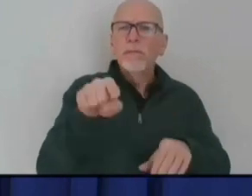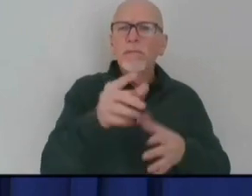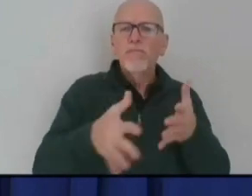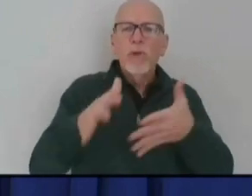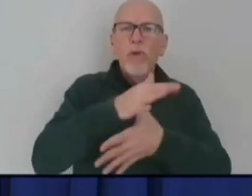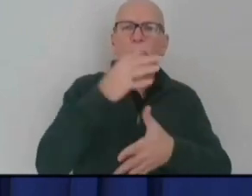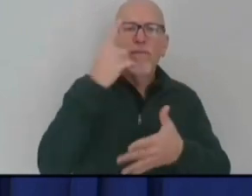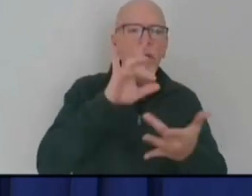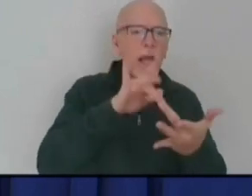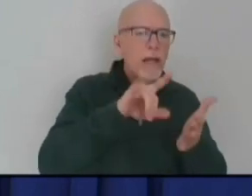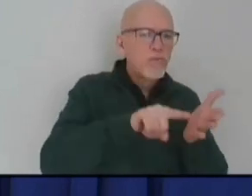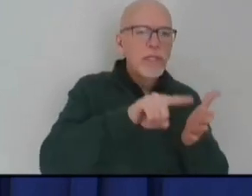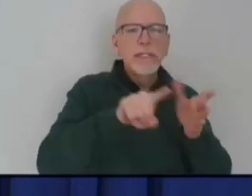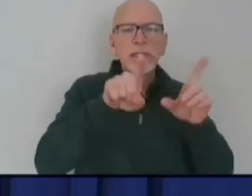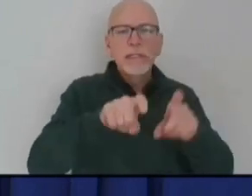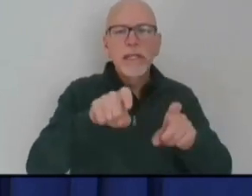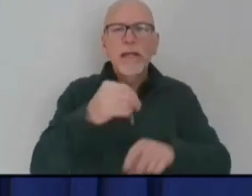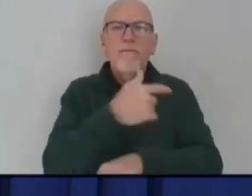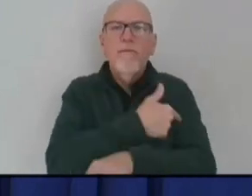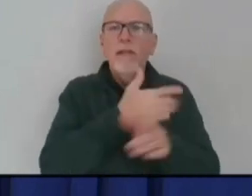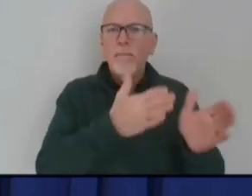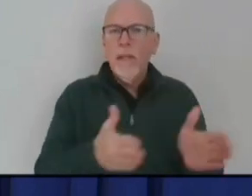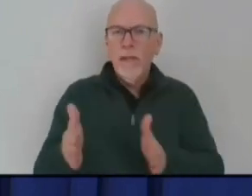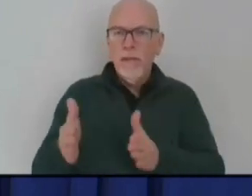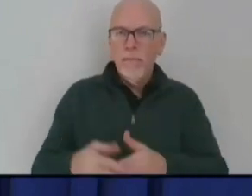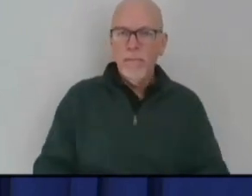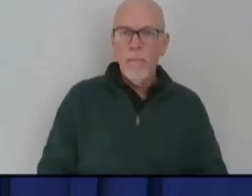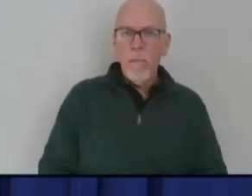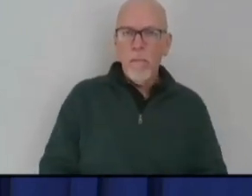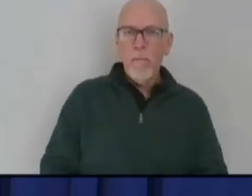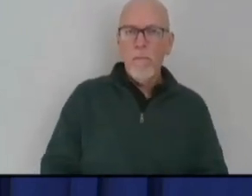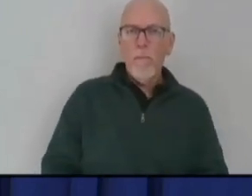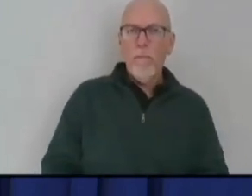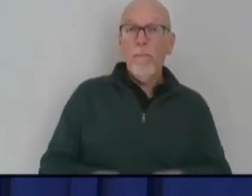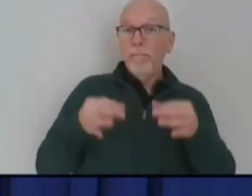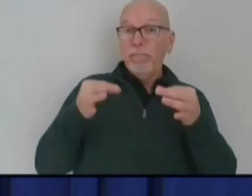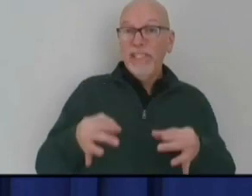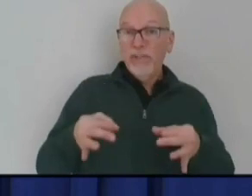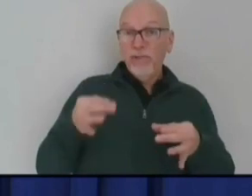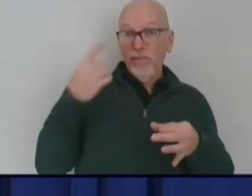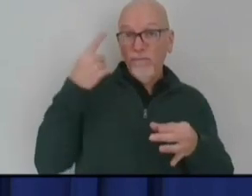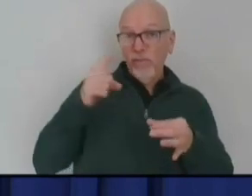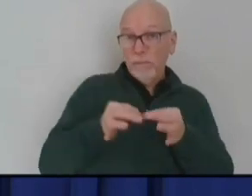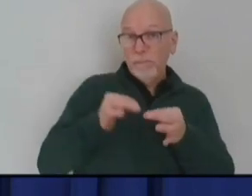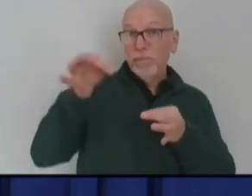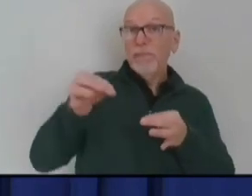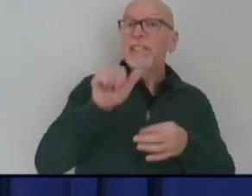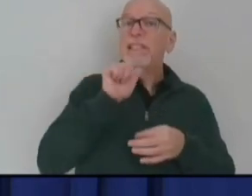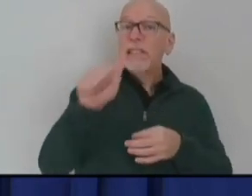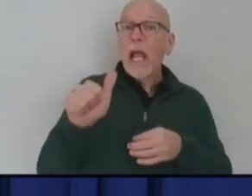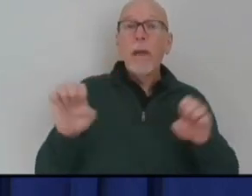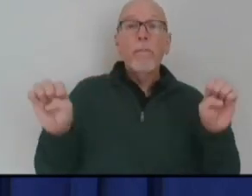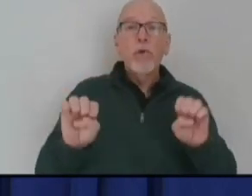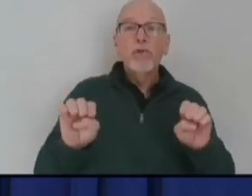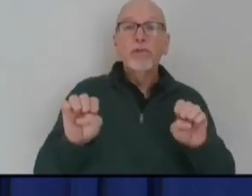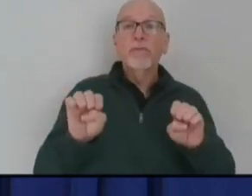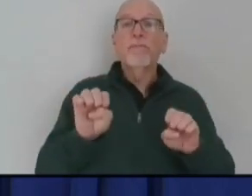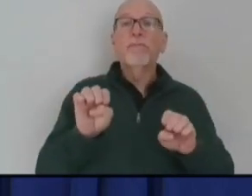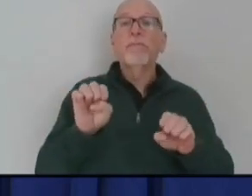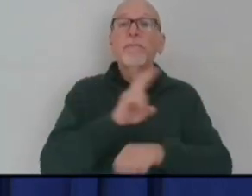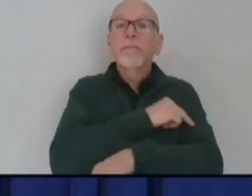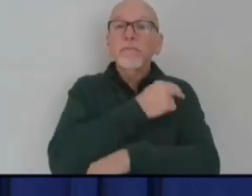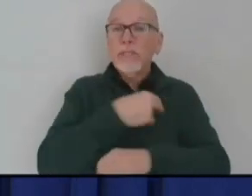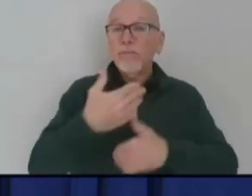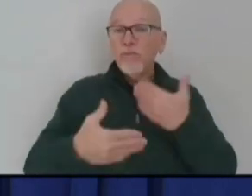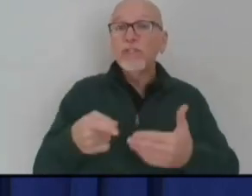testing, and vaccination planning. The decision to postpone non-emergent hospital procedures reflects the